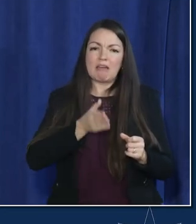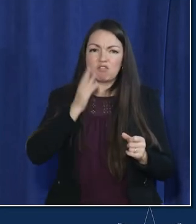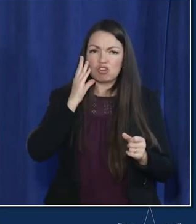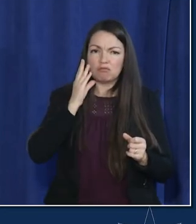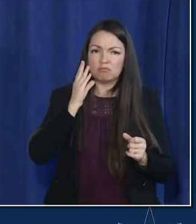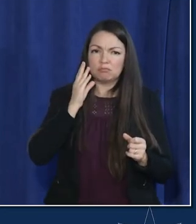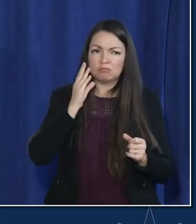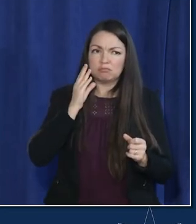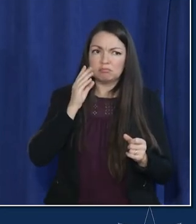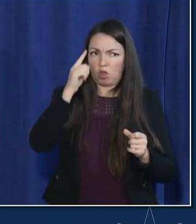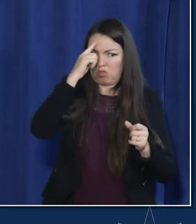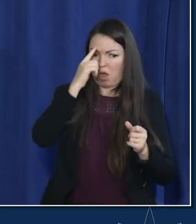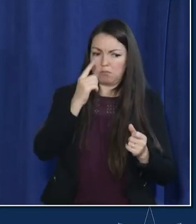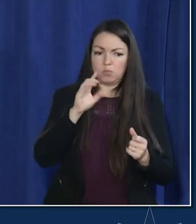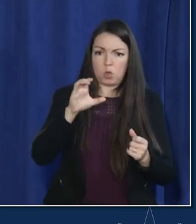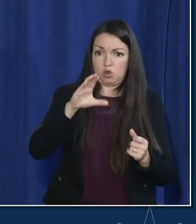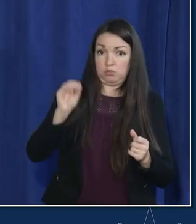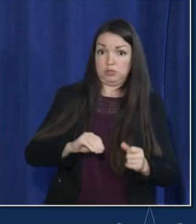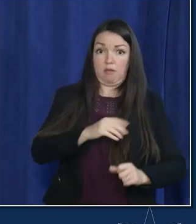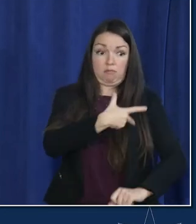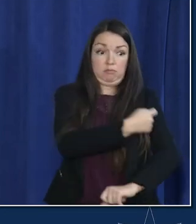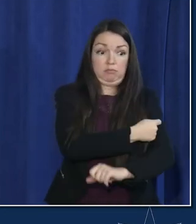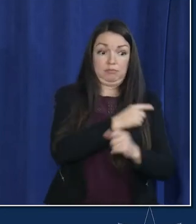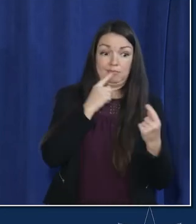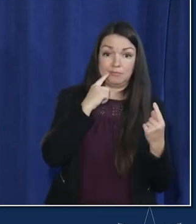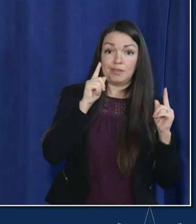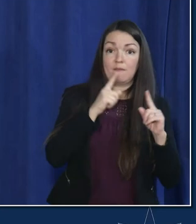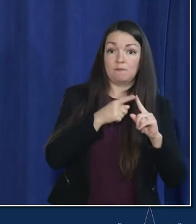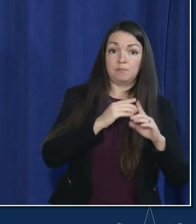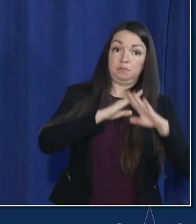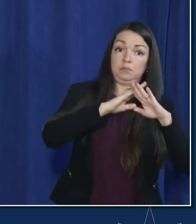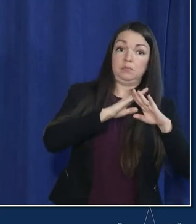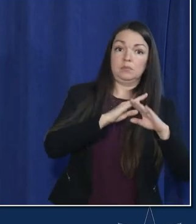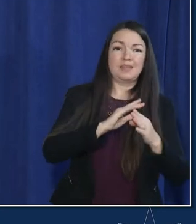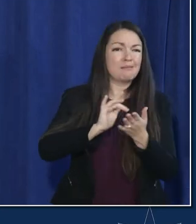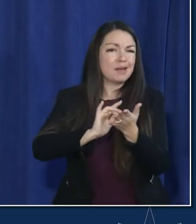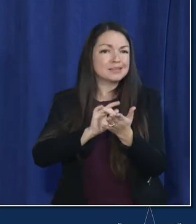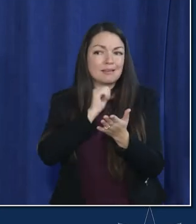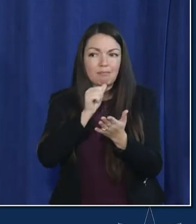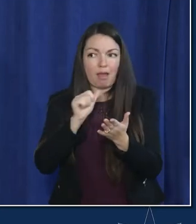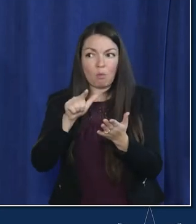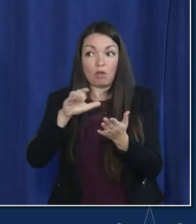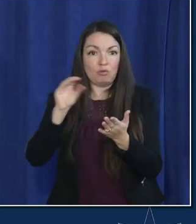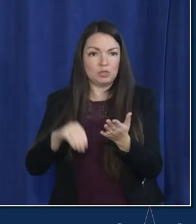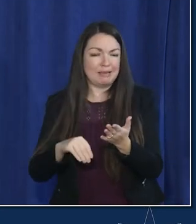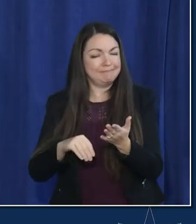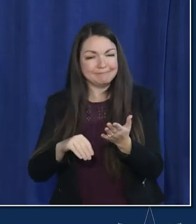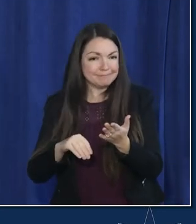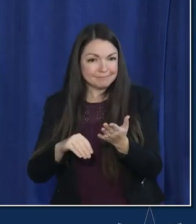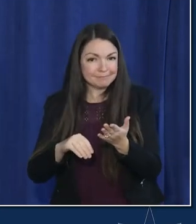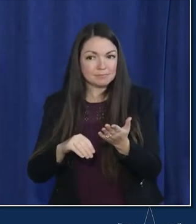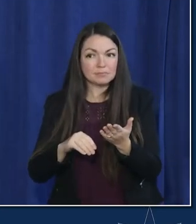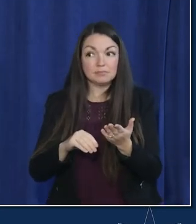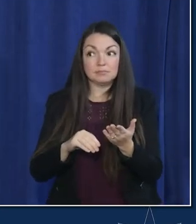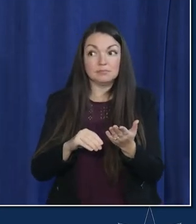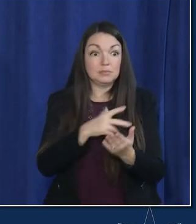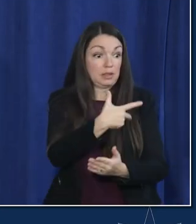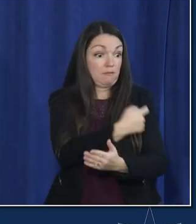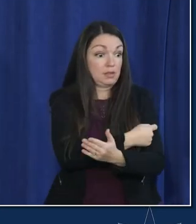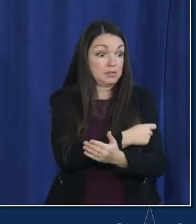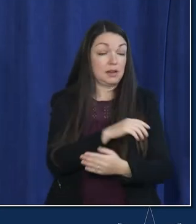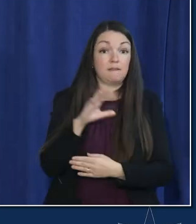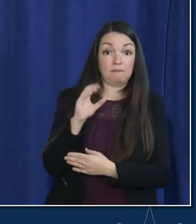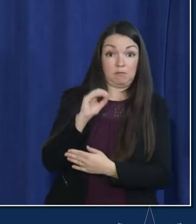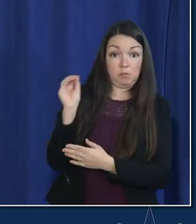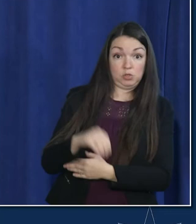100 percent protective there's no such thing uh we don't expect a drug even to be 100 percent protective the fda had said even a vaccine that was 50